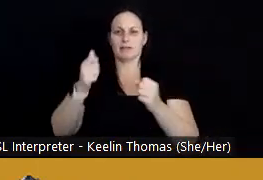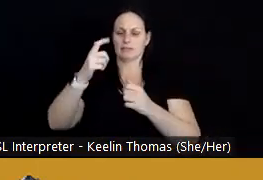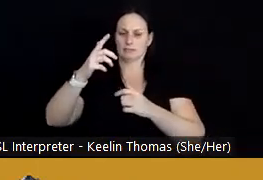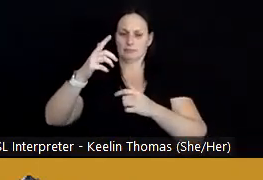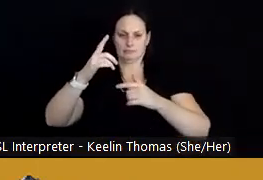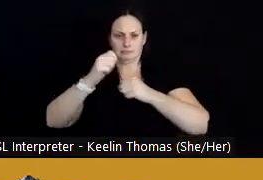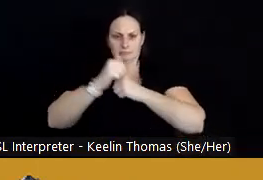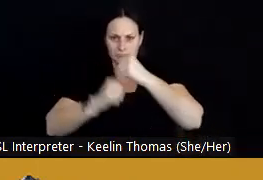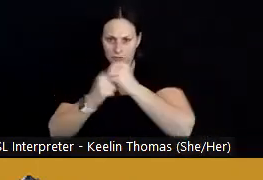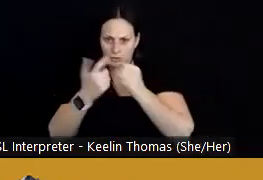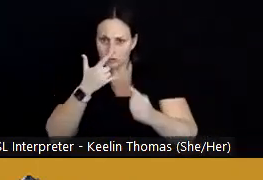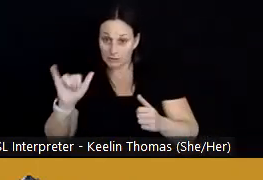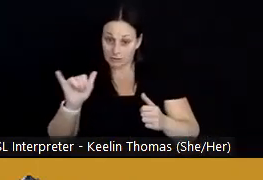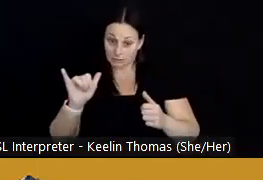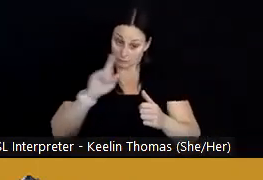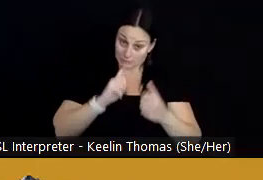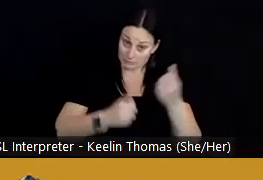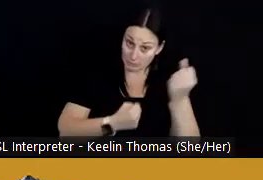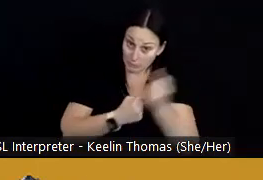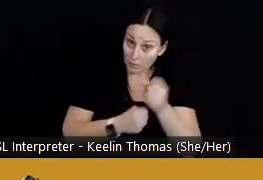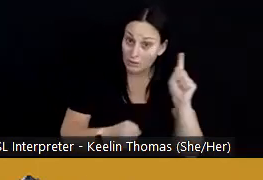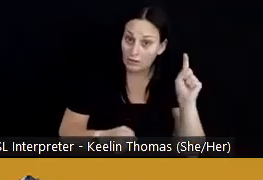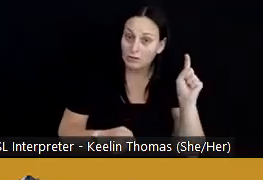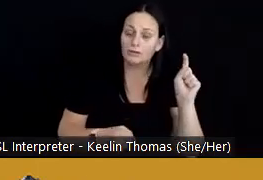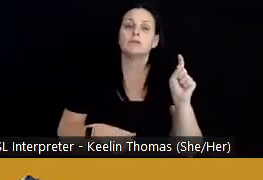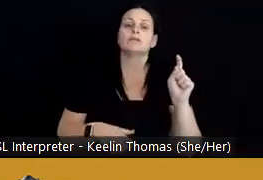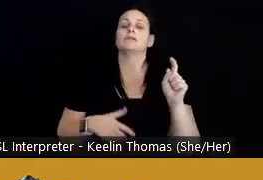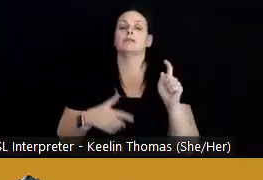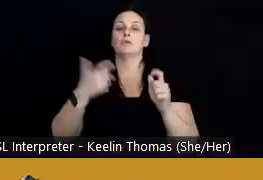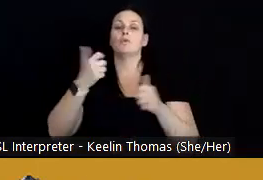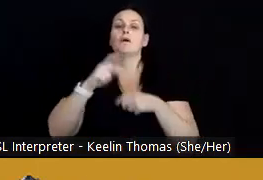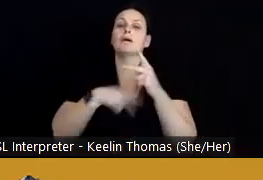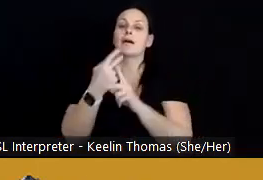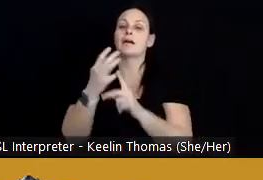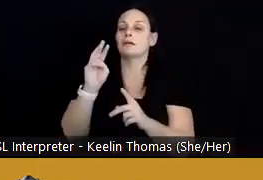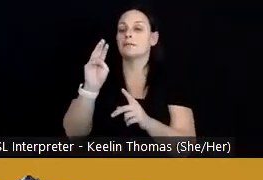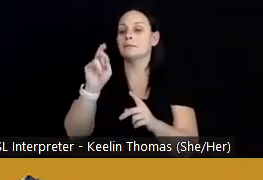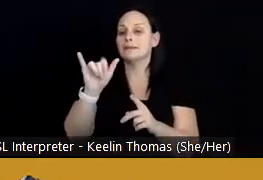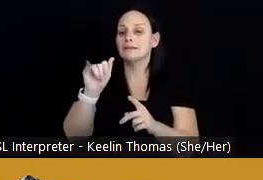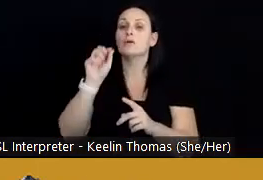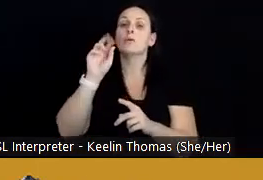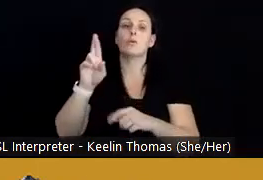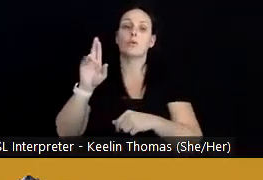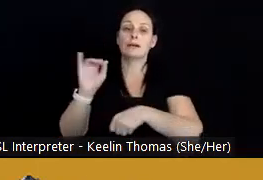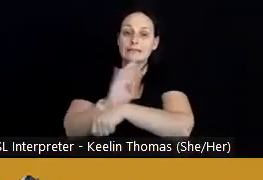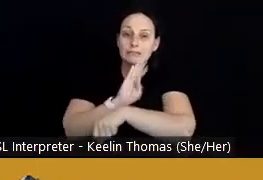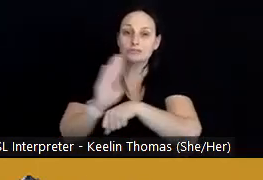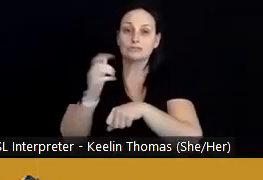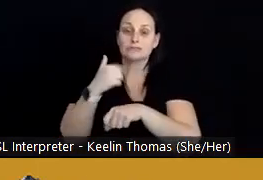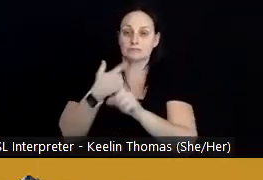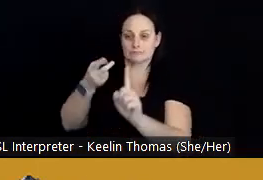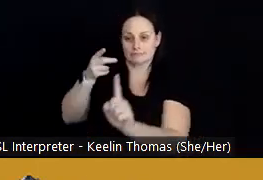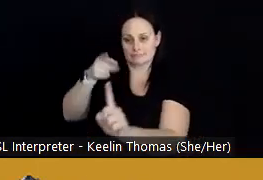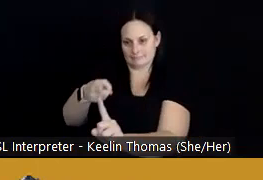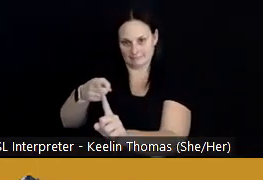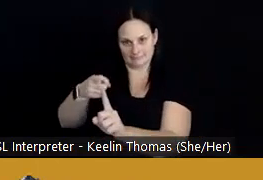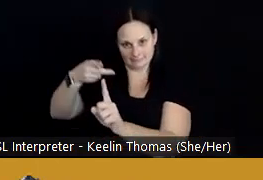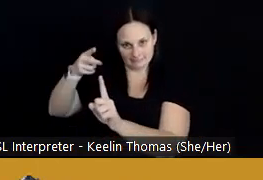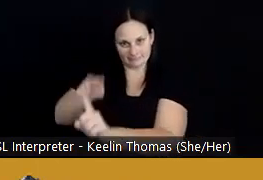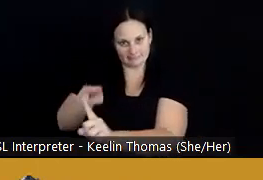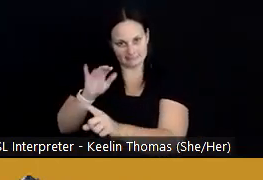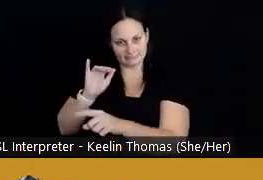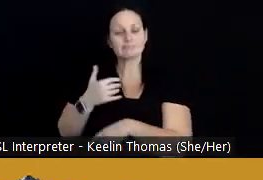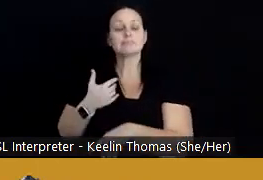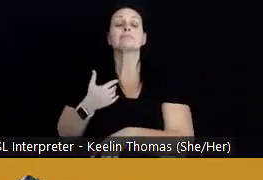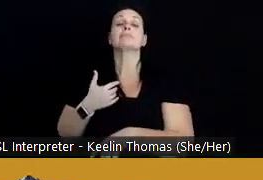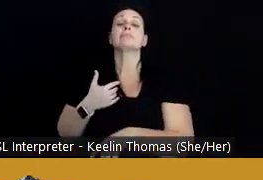like? Is it well-supported and what kinds of media or industry are around a certain area, leading